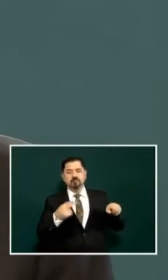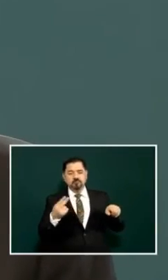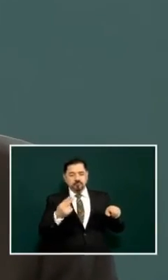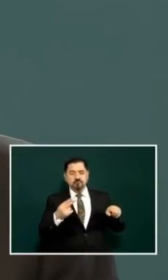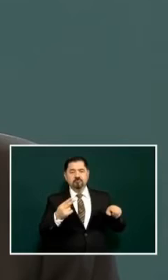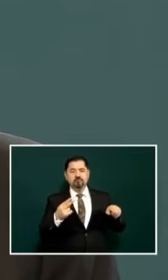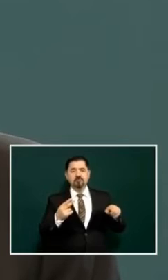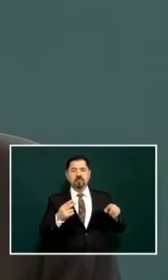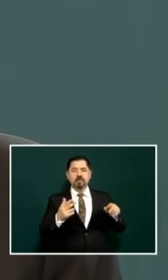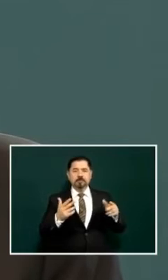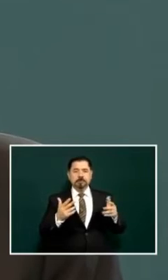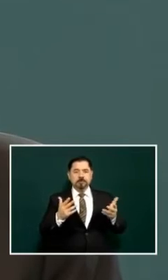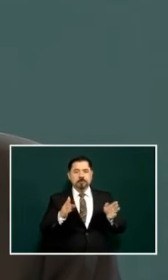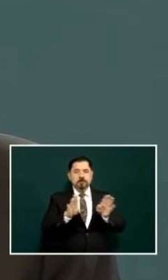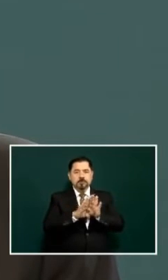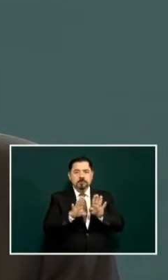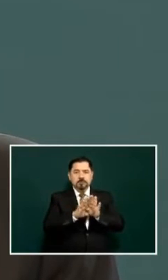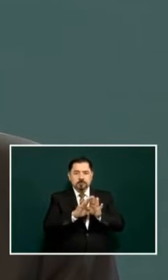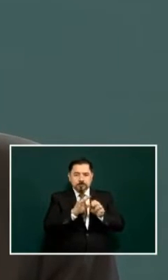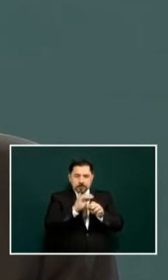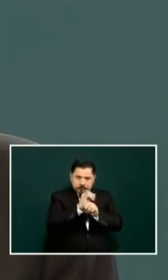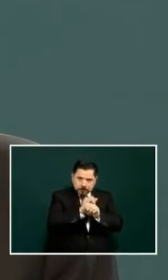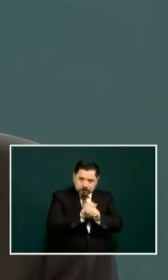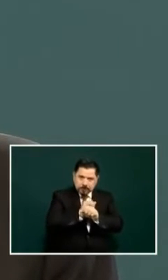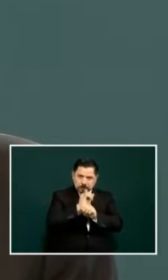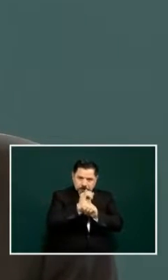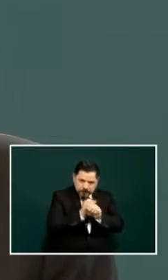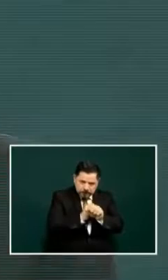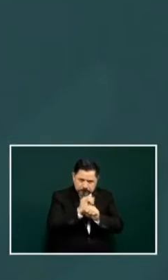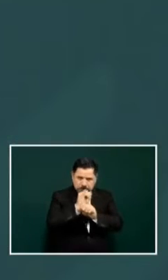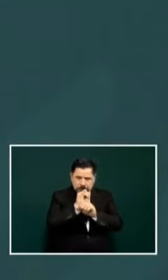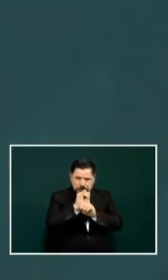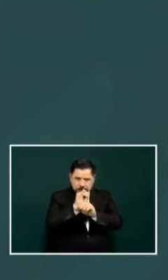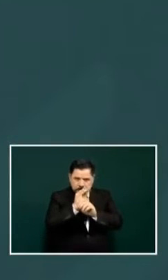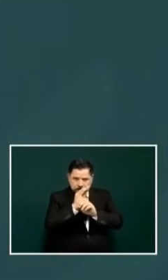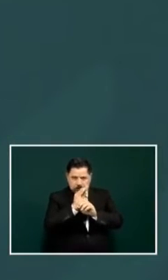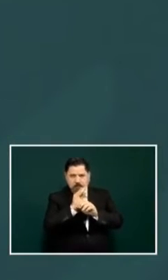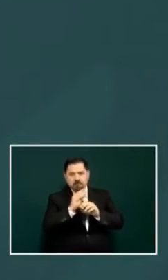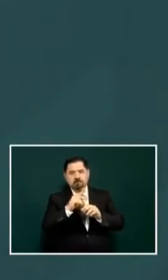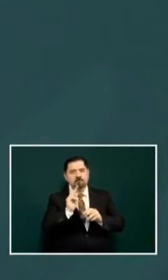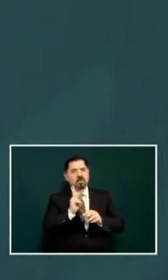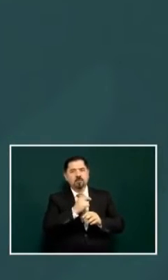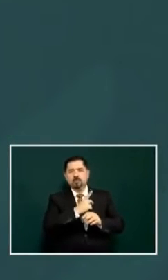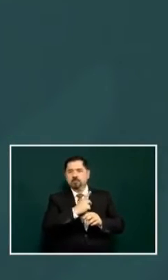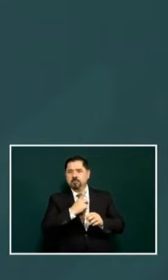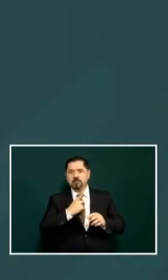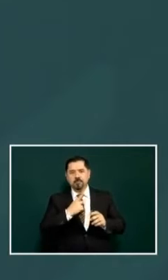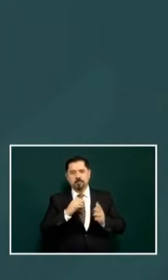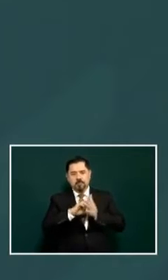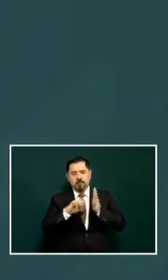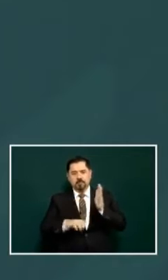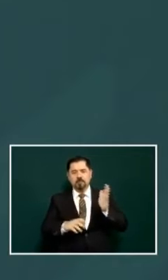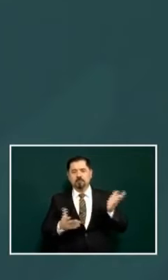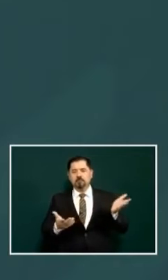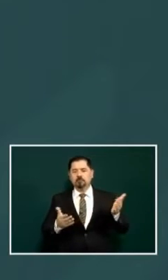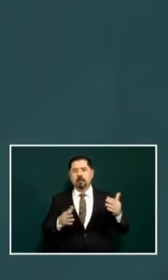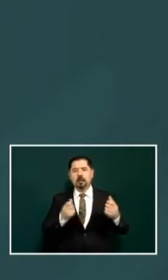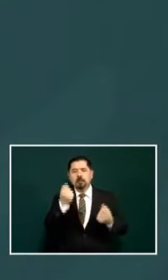so that we can make do the investigation without obstacles